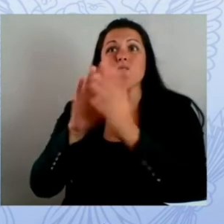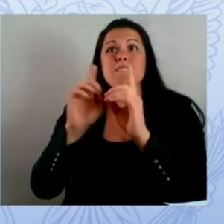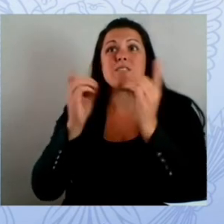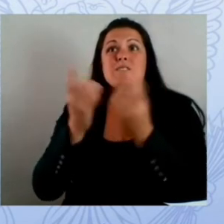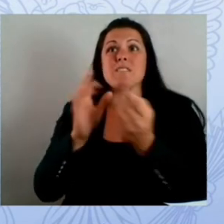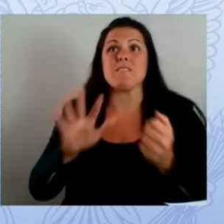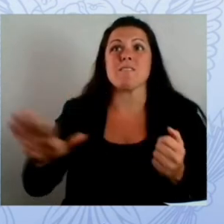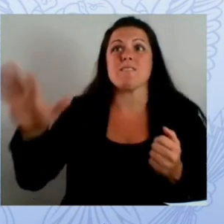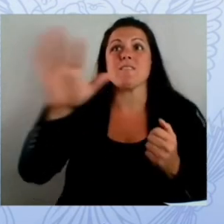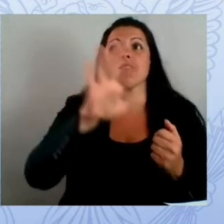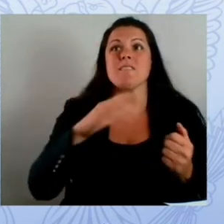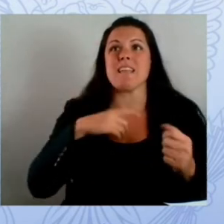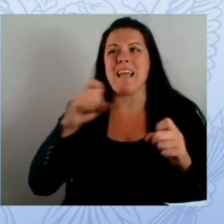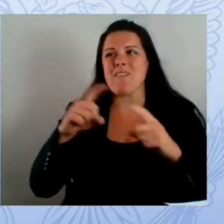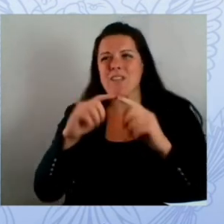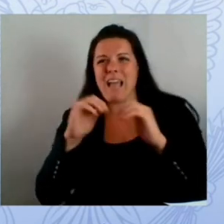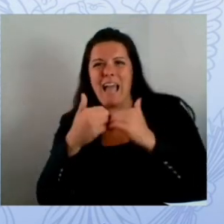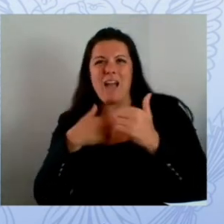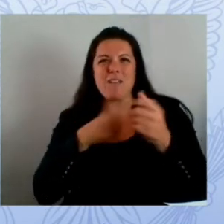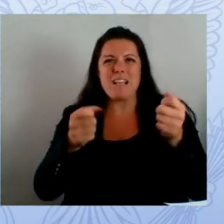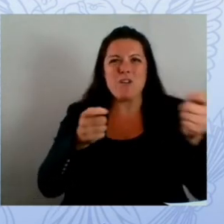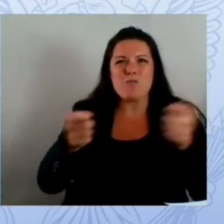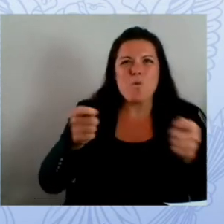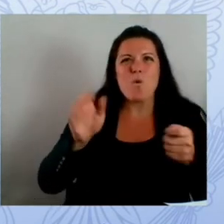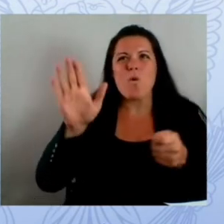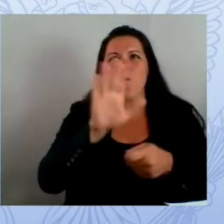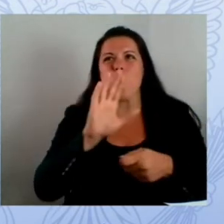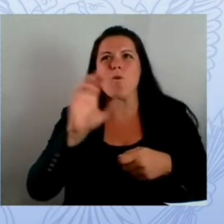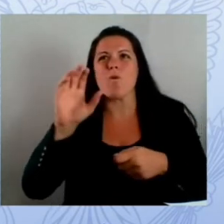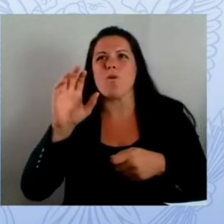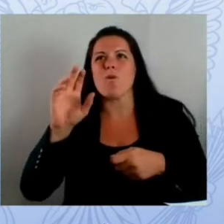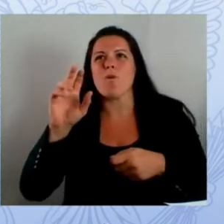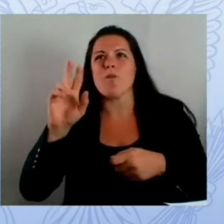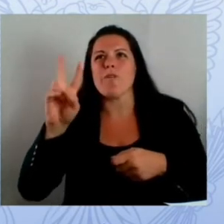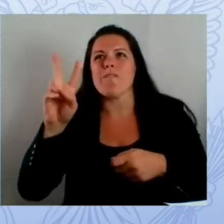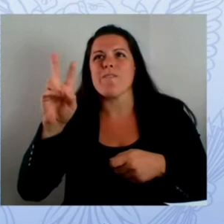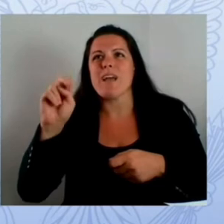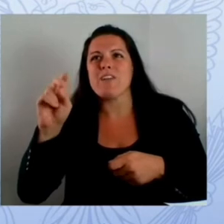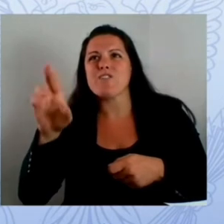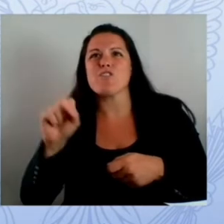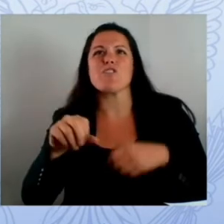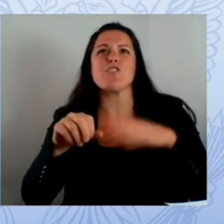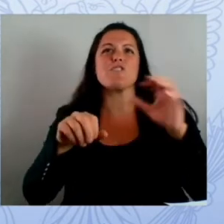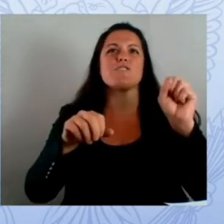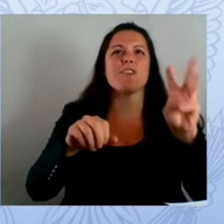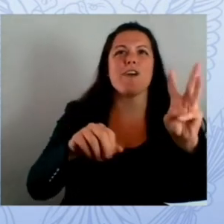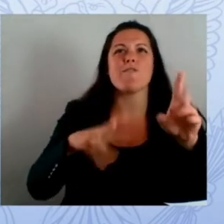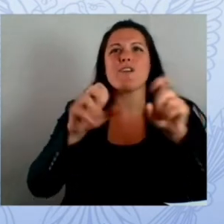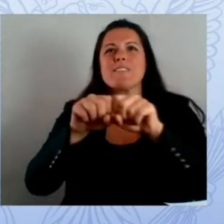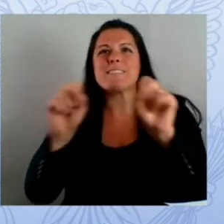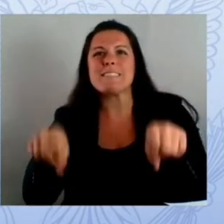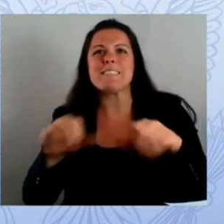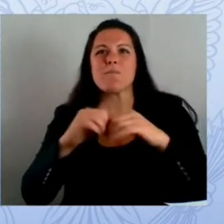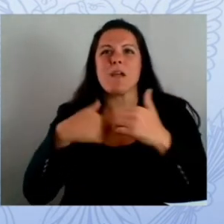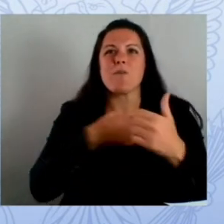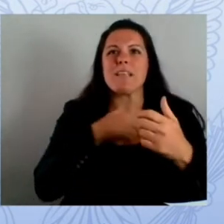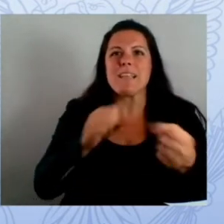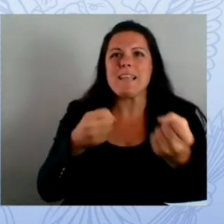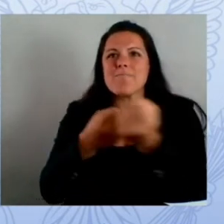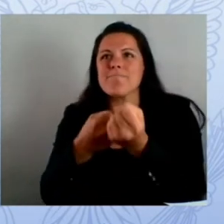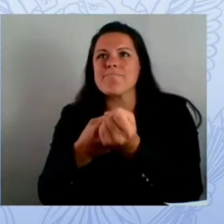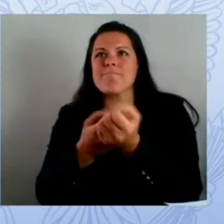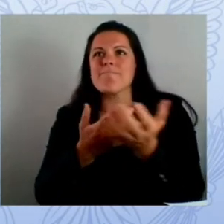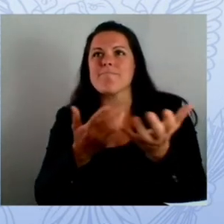isaac and cissa for a moment these organizations represent increasingly important partners to the k-12 community individuals like director